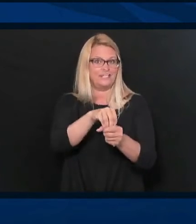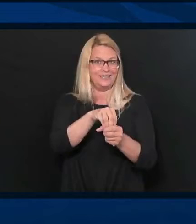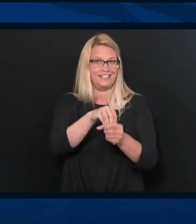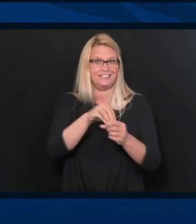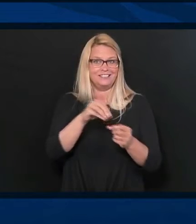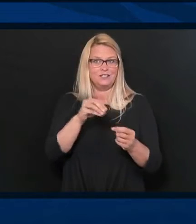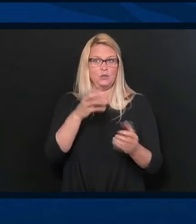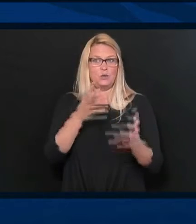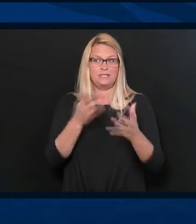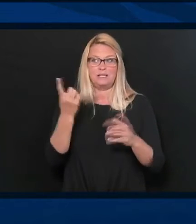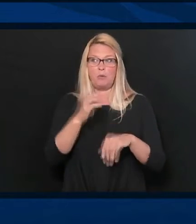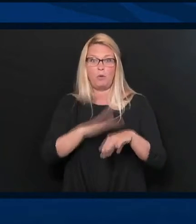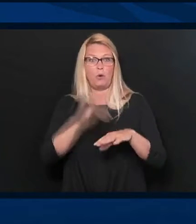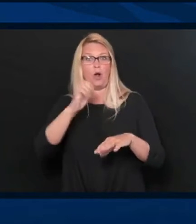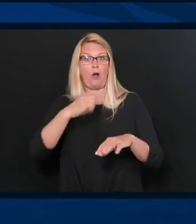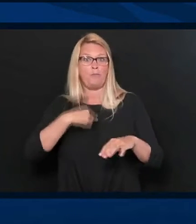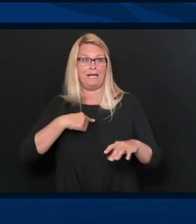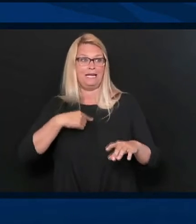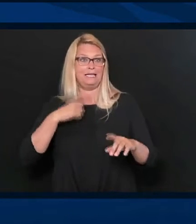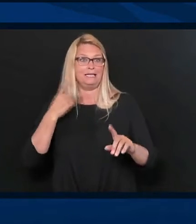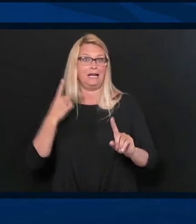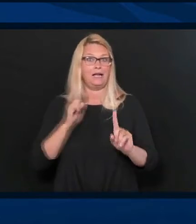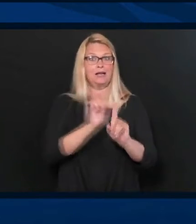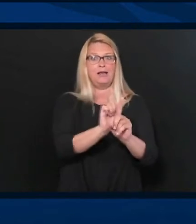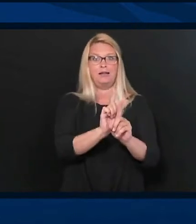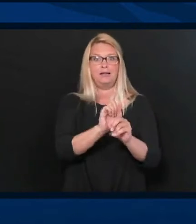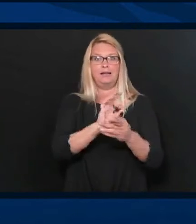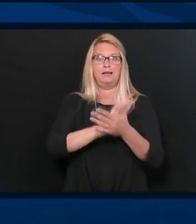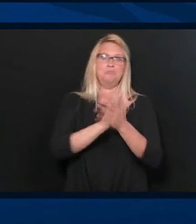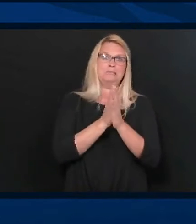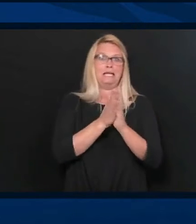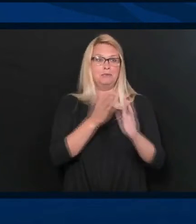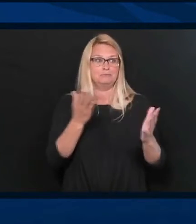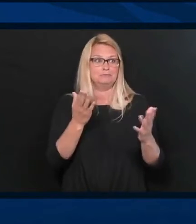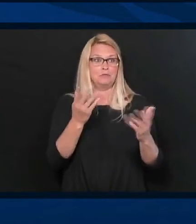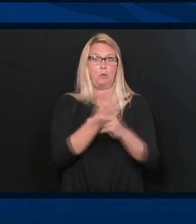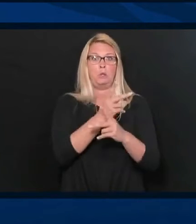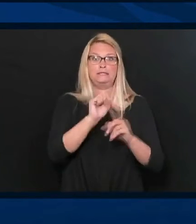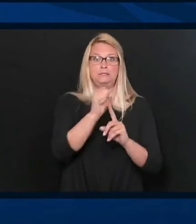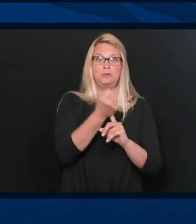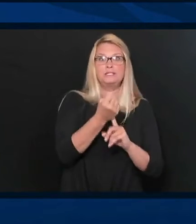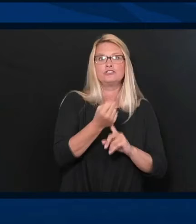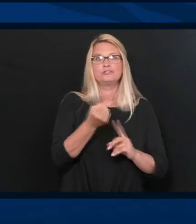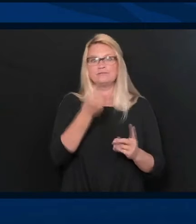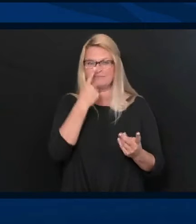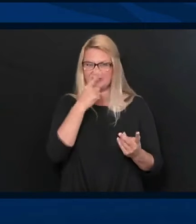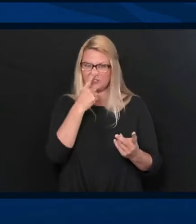where I'm going to be called in and make a bunch of enemies. Governor, could you address that?